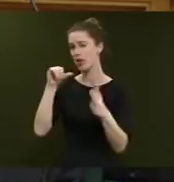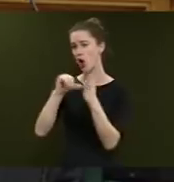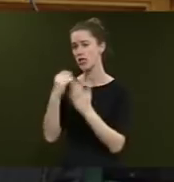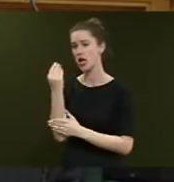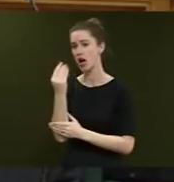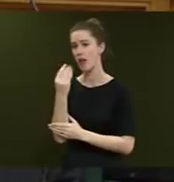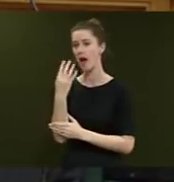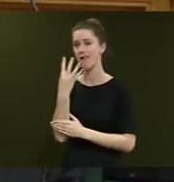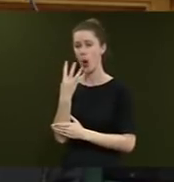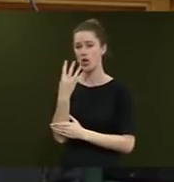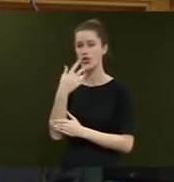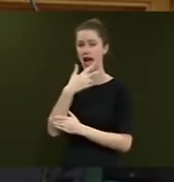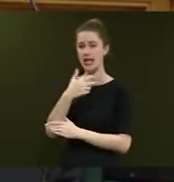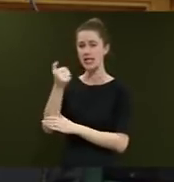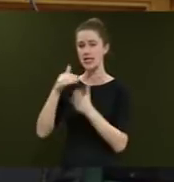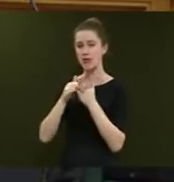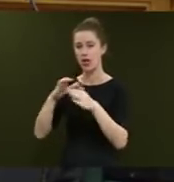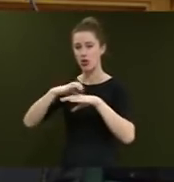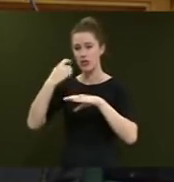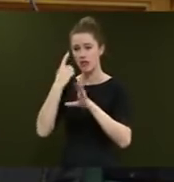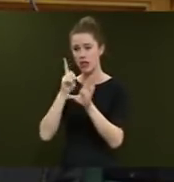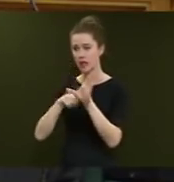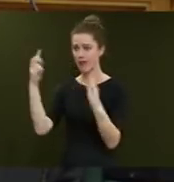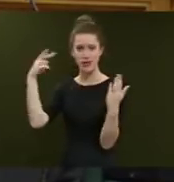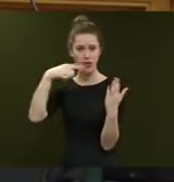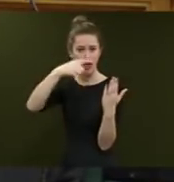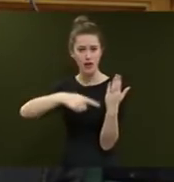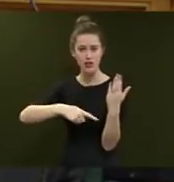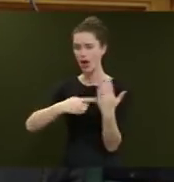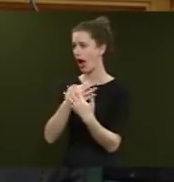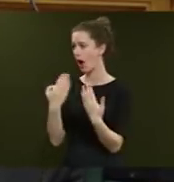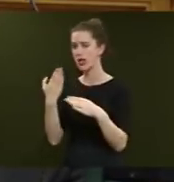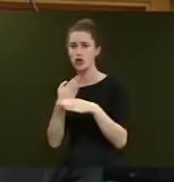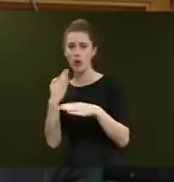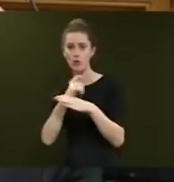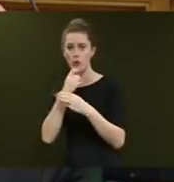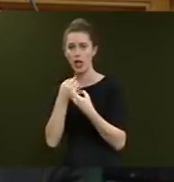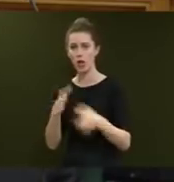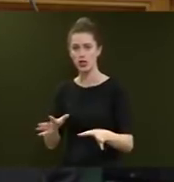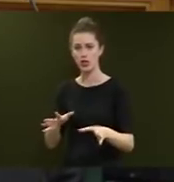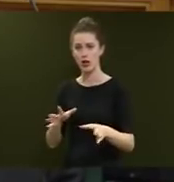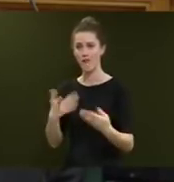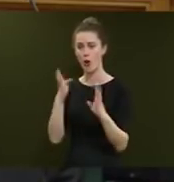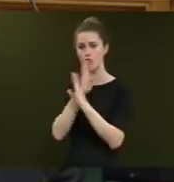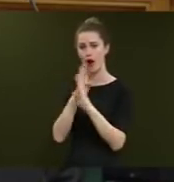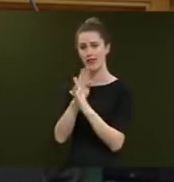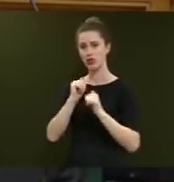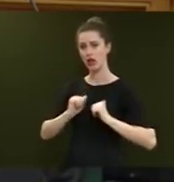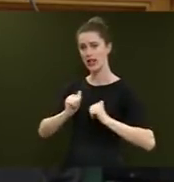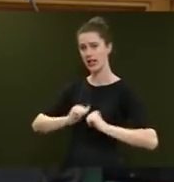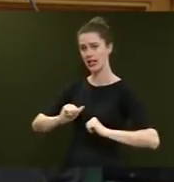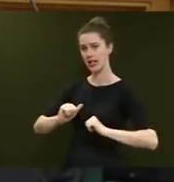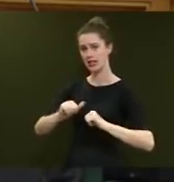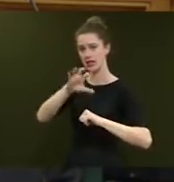economy $486 million a year? And how many jobs are projected to be lost within private training establishments